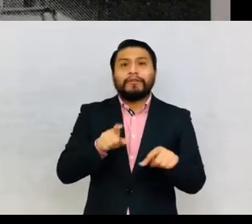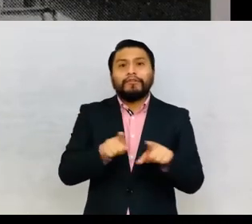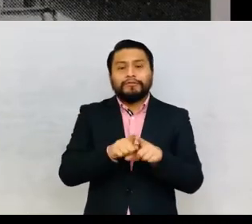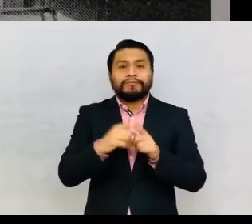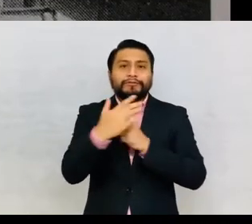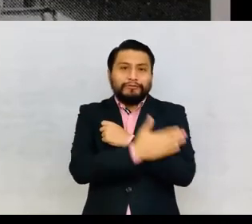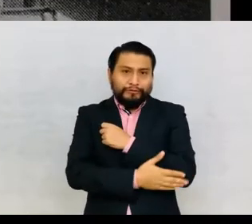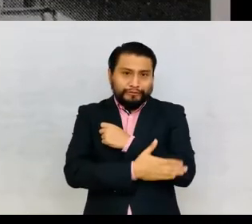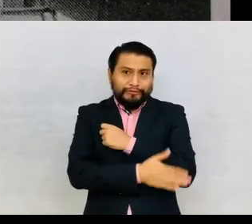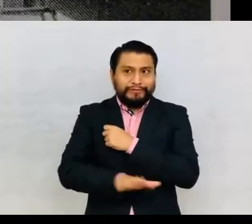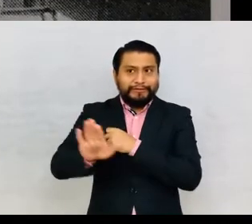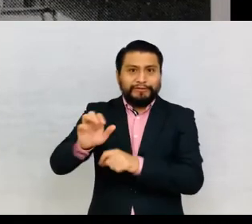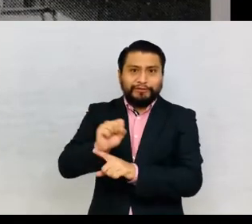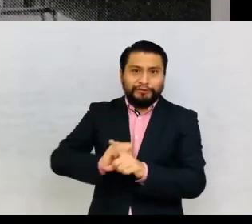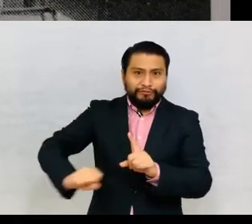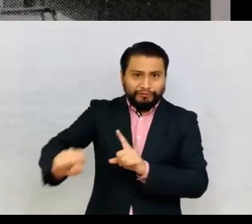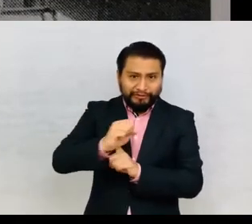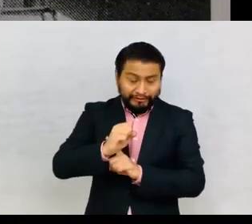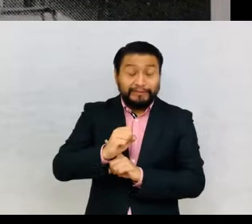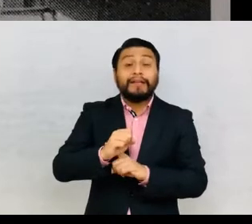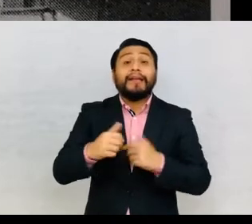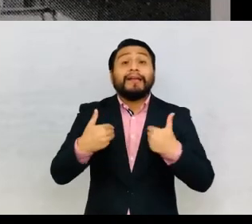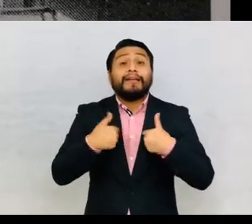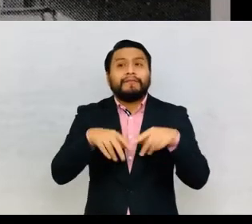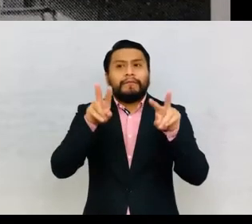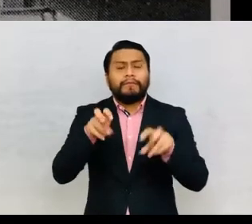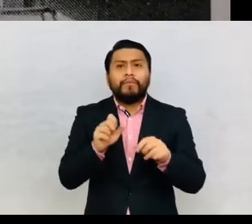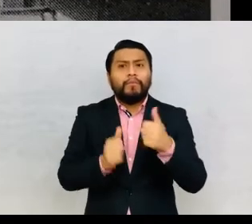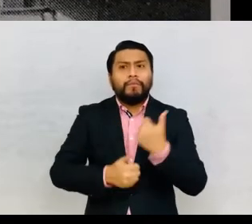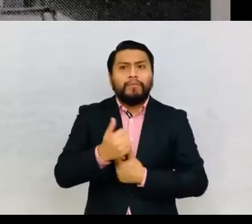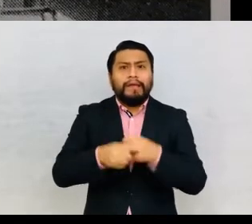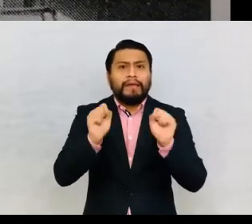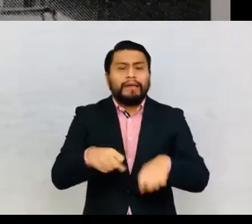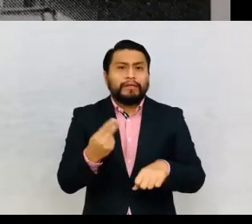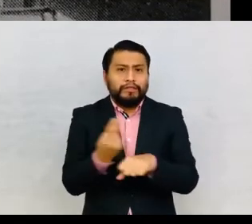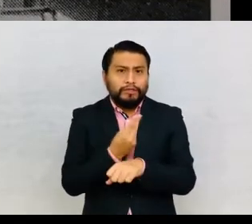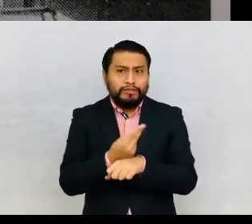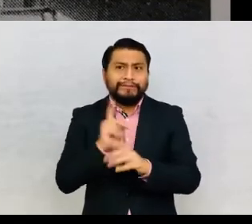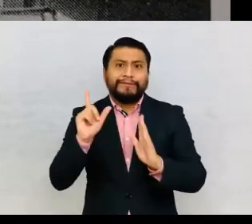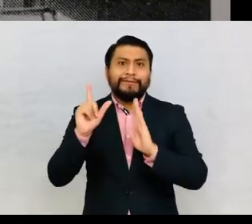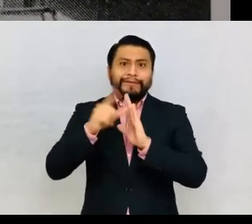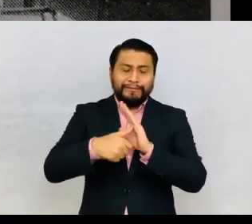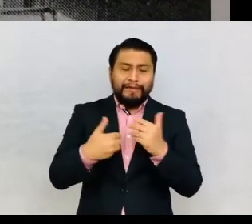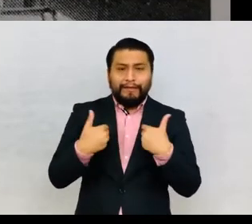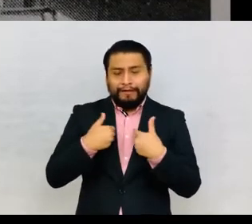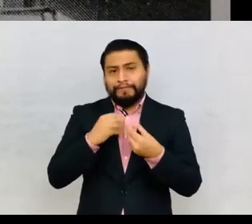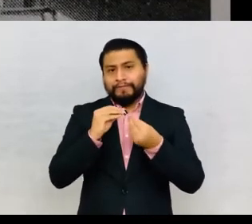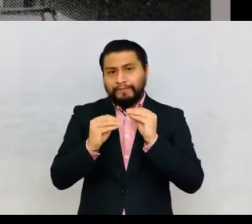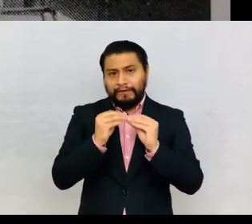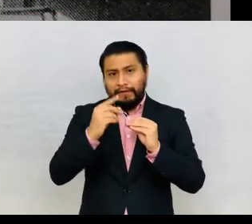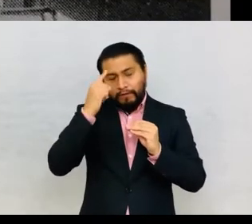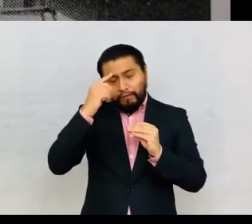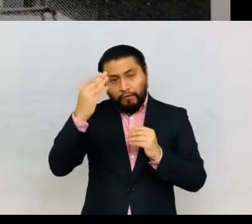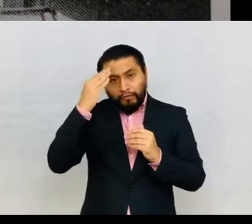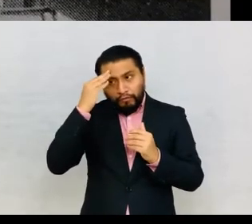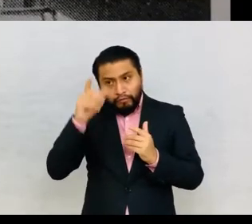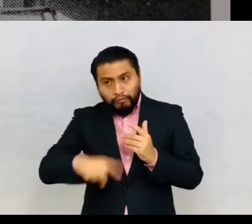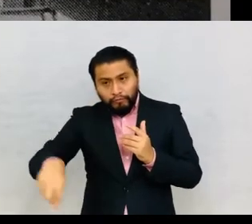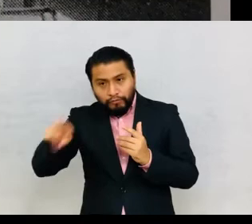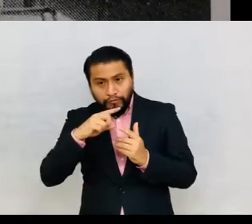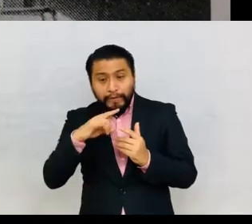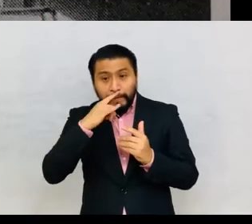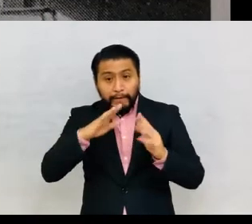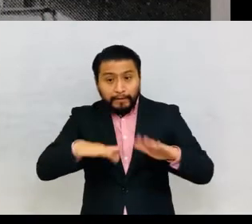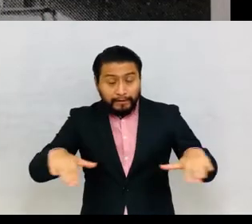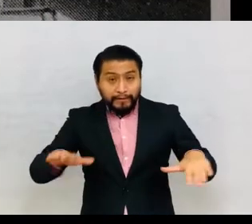Even so, from the discussions, it can be deduced that those involved eventually sought to use the averages of children in the